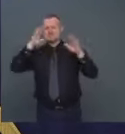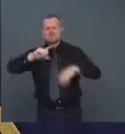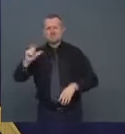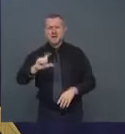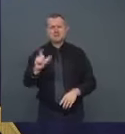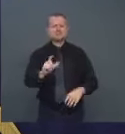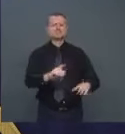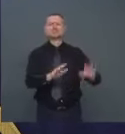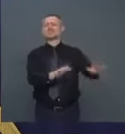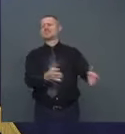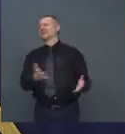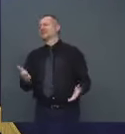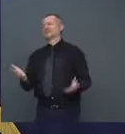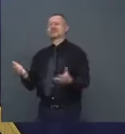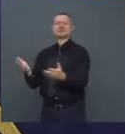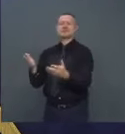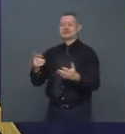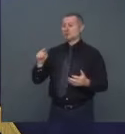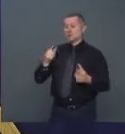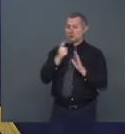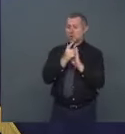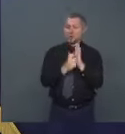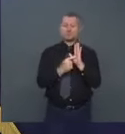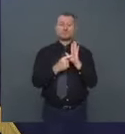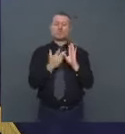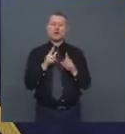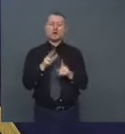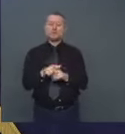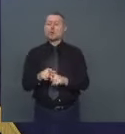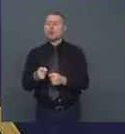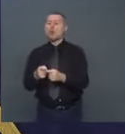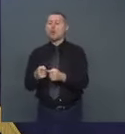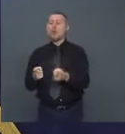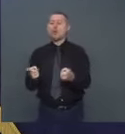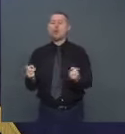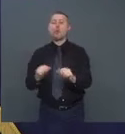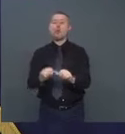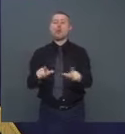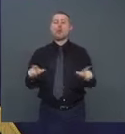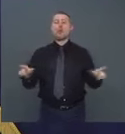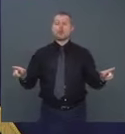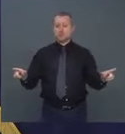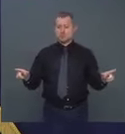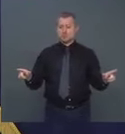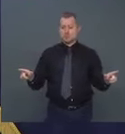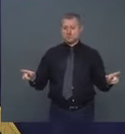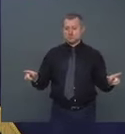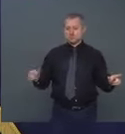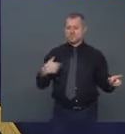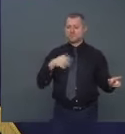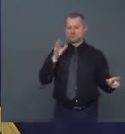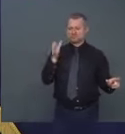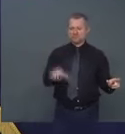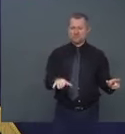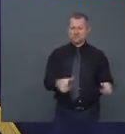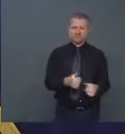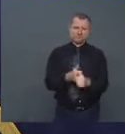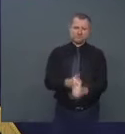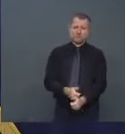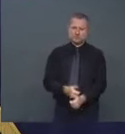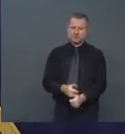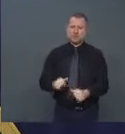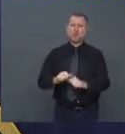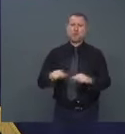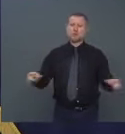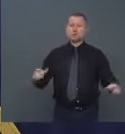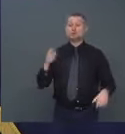These laws apply to everyone. And these laws are going to be enforced against everyone. Because